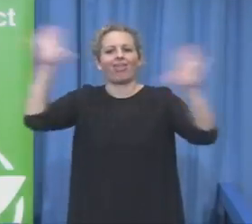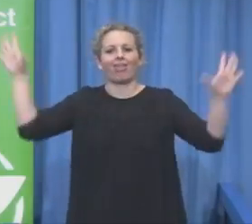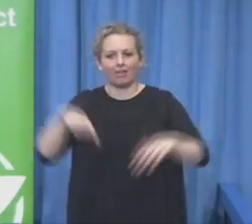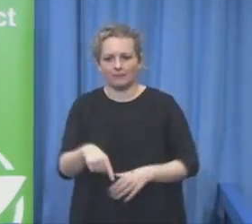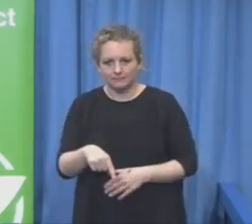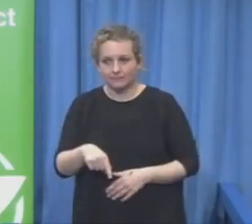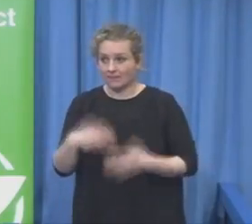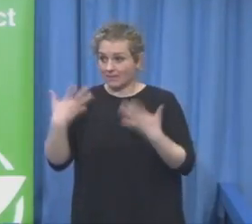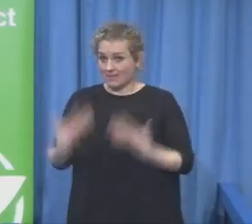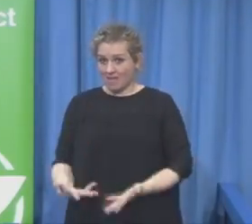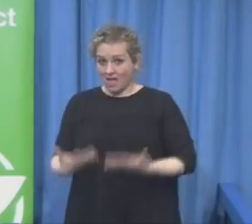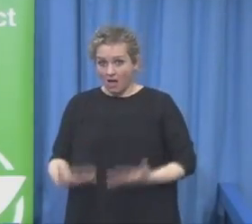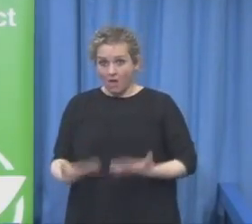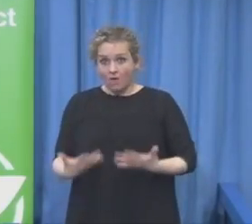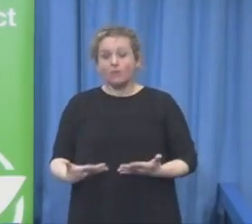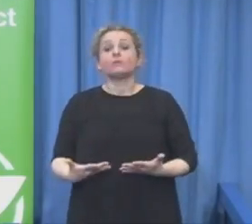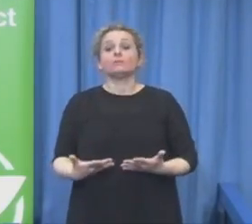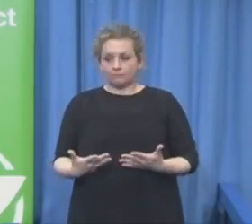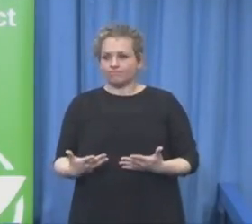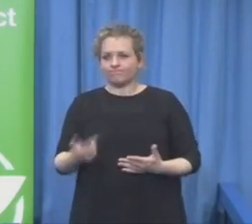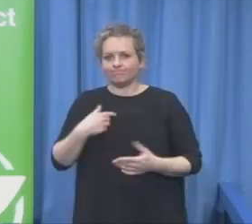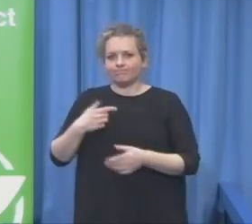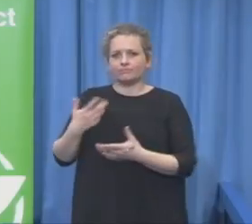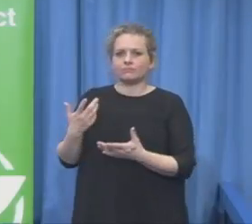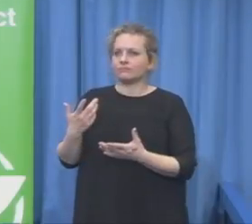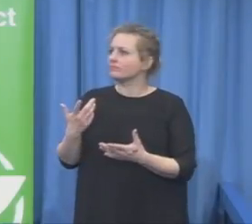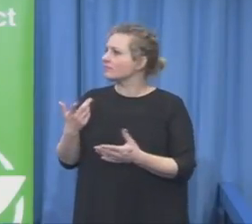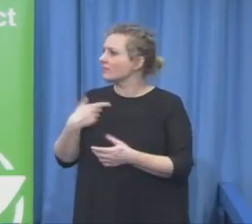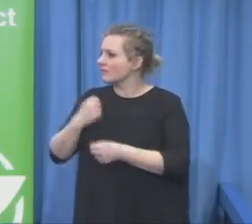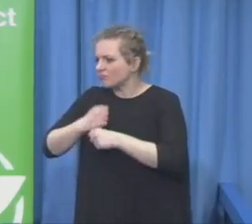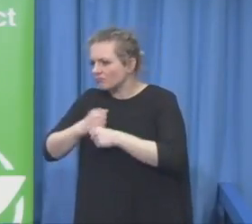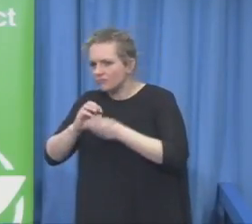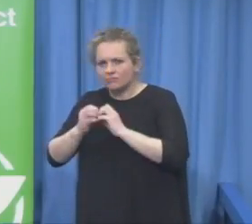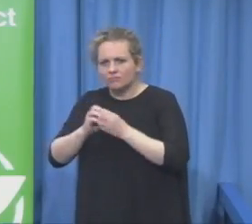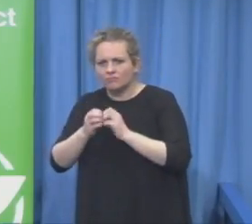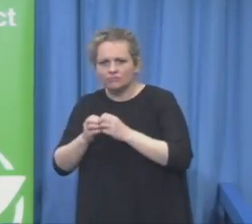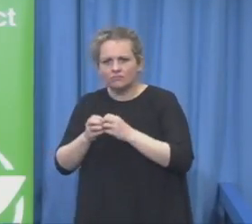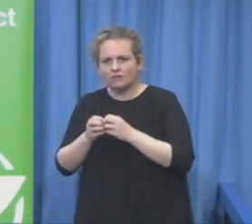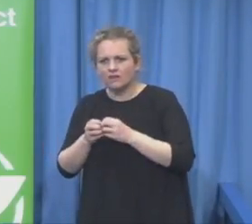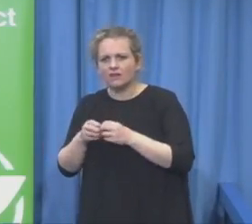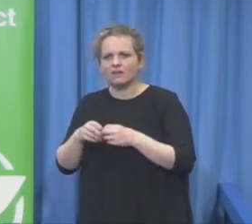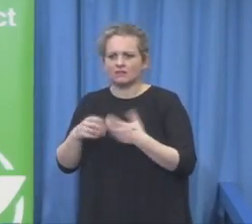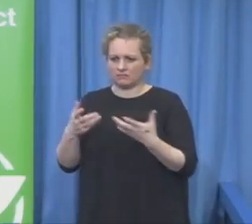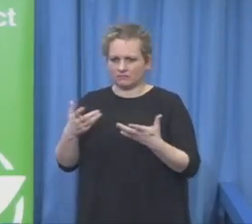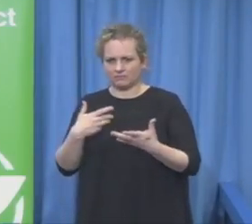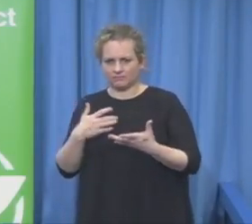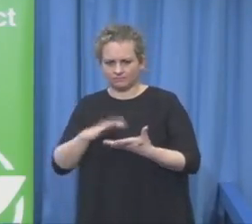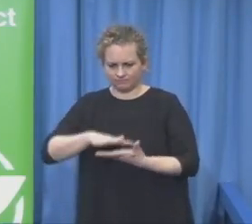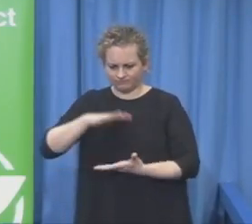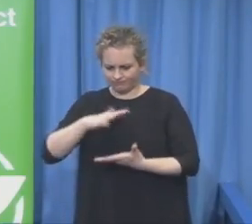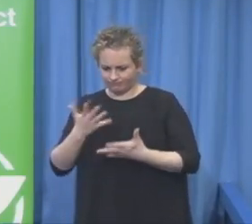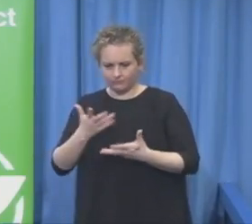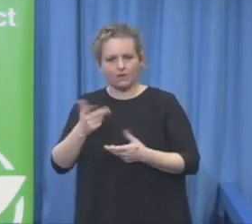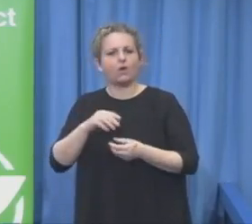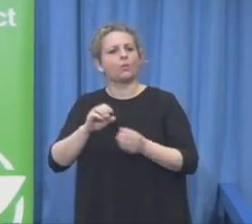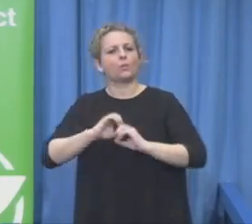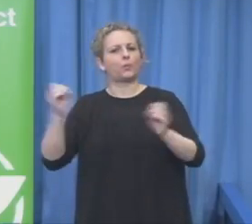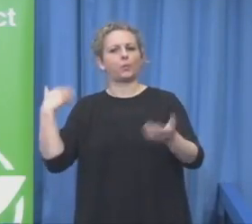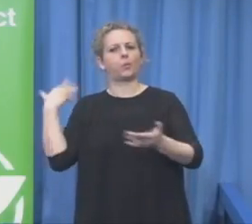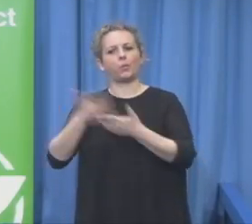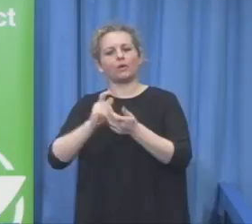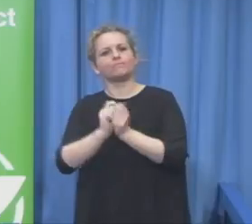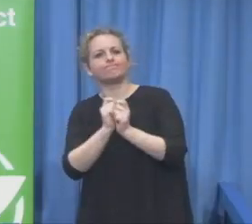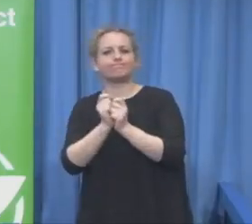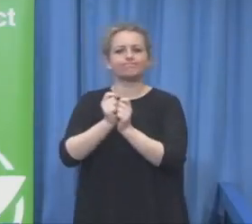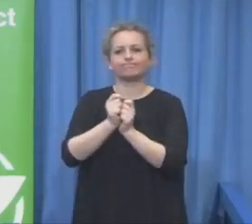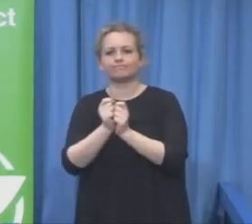in that model. They would ask for rehabilitation indicators. Yeah. How people would go on with their